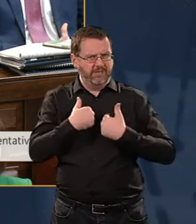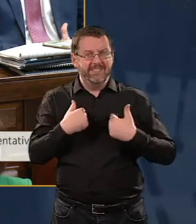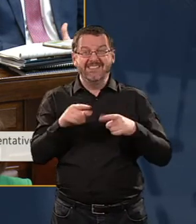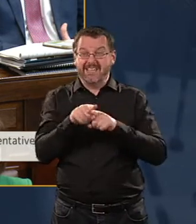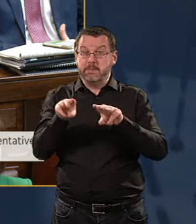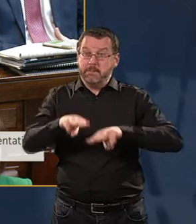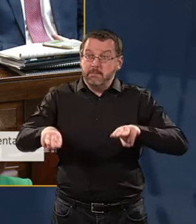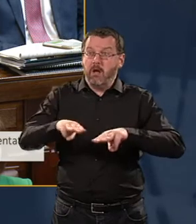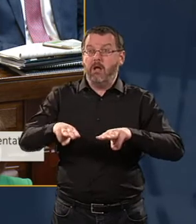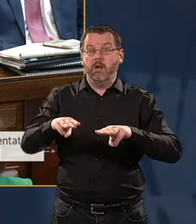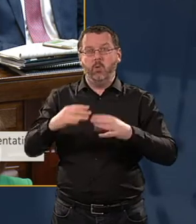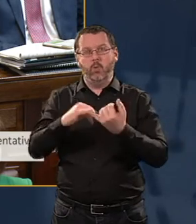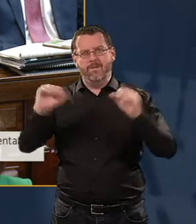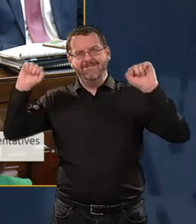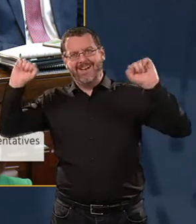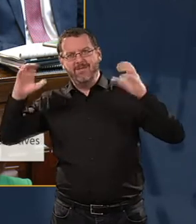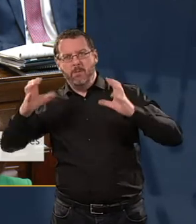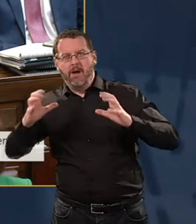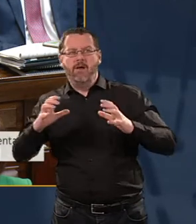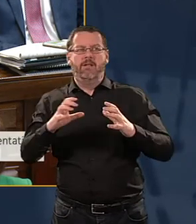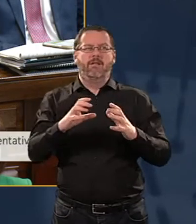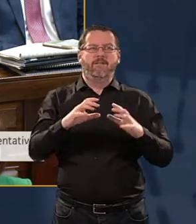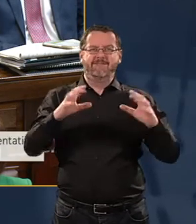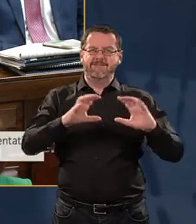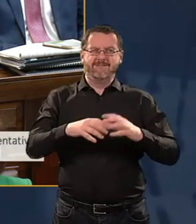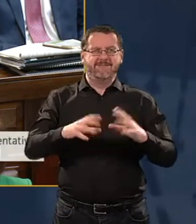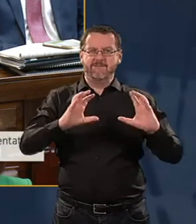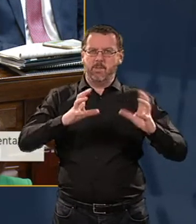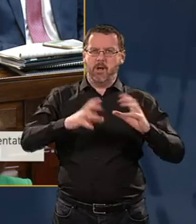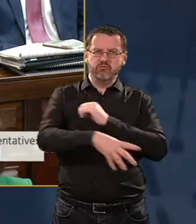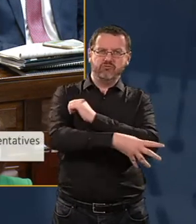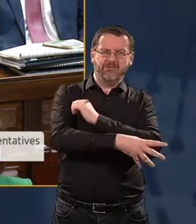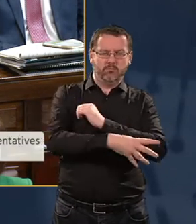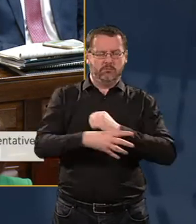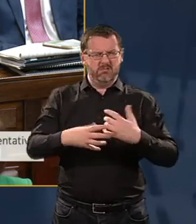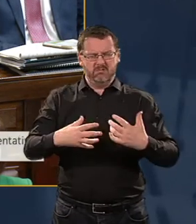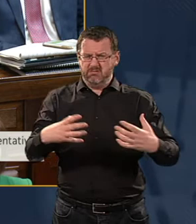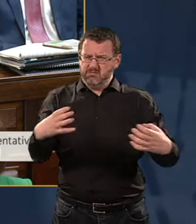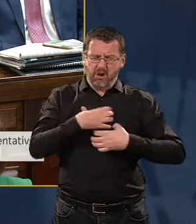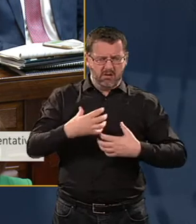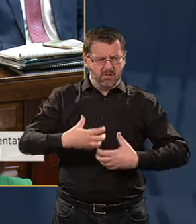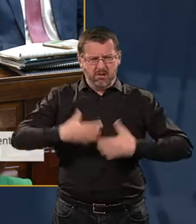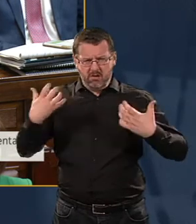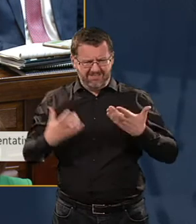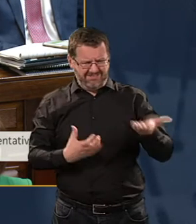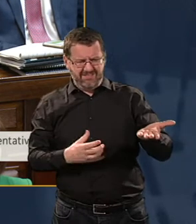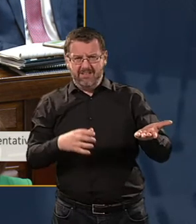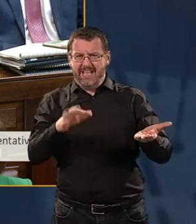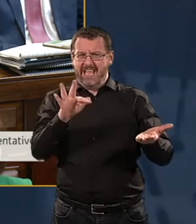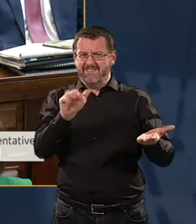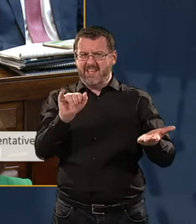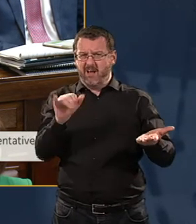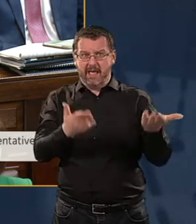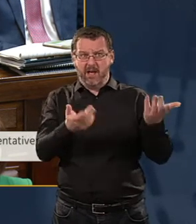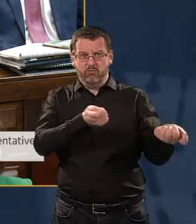football fans, and the annoyance of the football grassroots on the revelations of how FAI has been run in recent